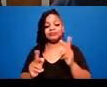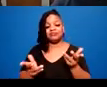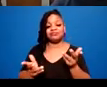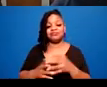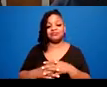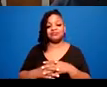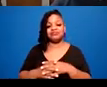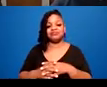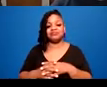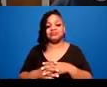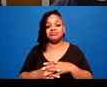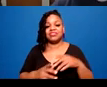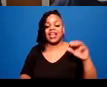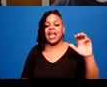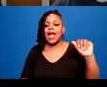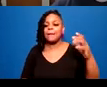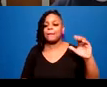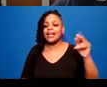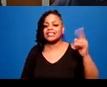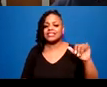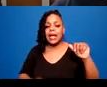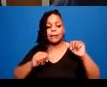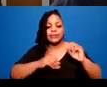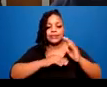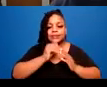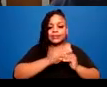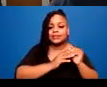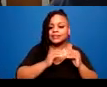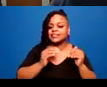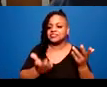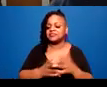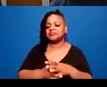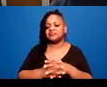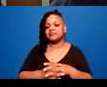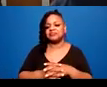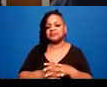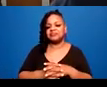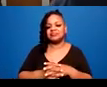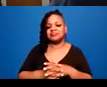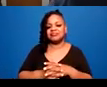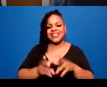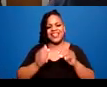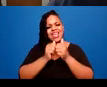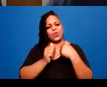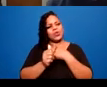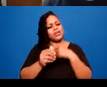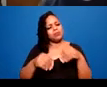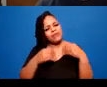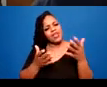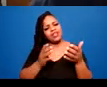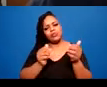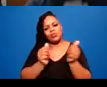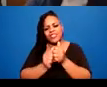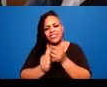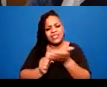So how do we give people knowledge and skills so folks can make their own decisions and continue to educate their own communities?